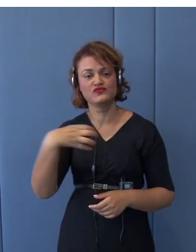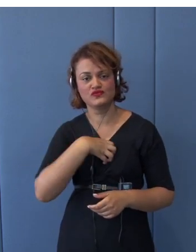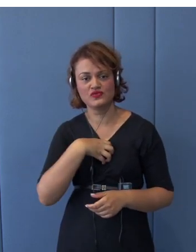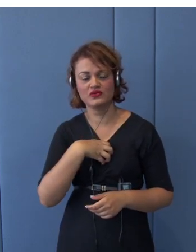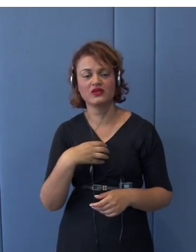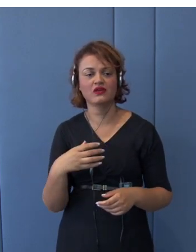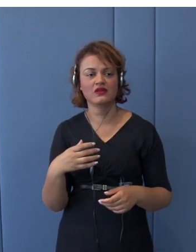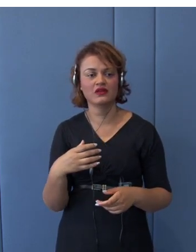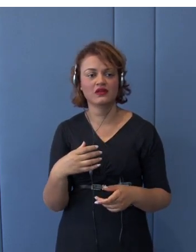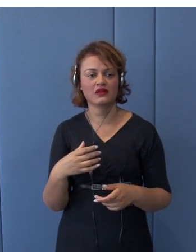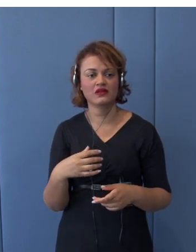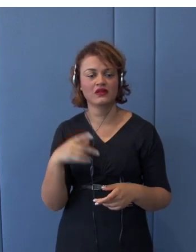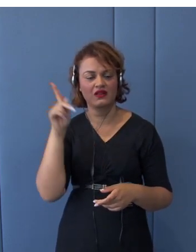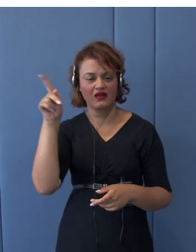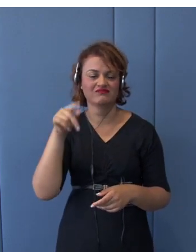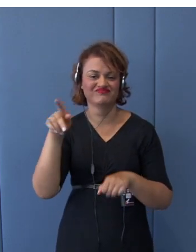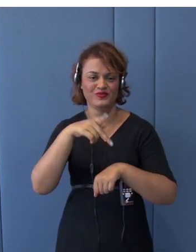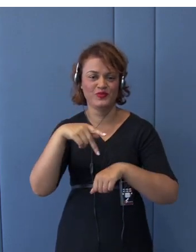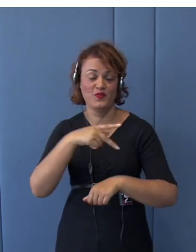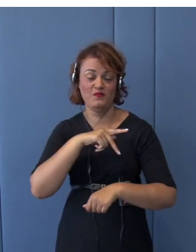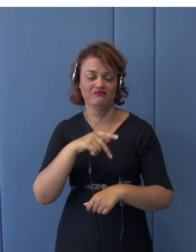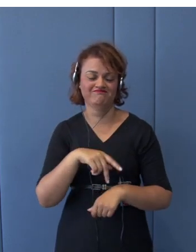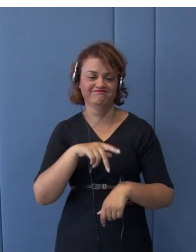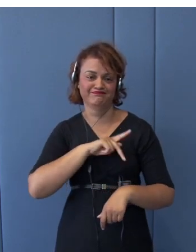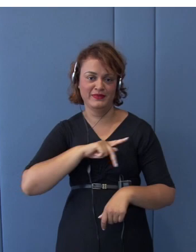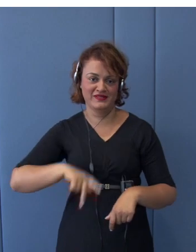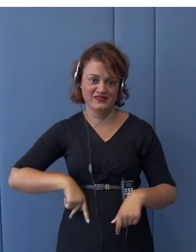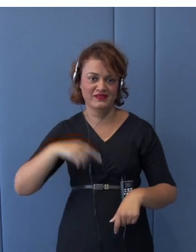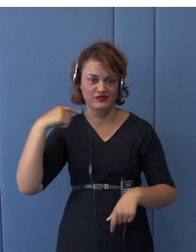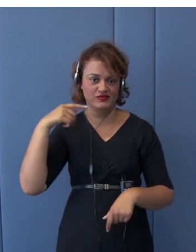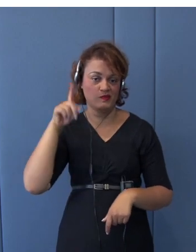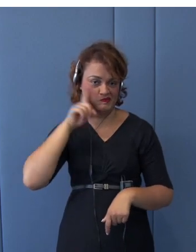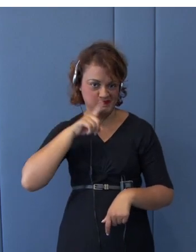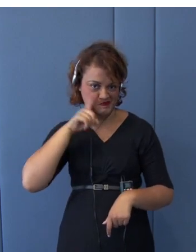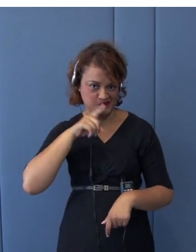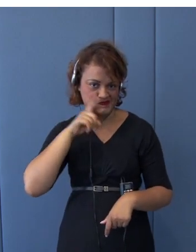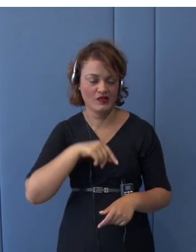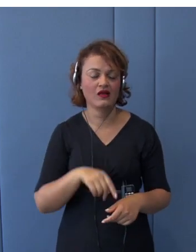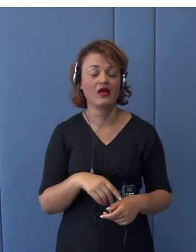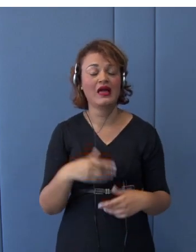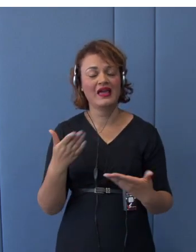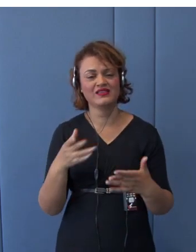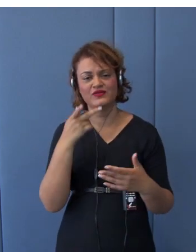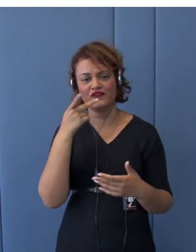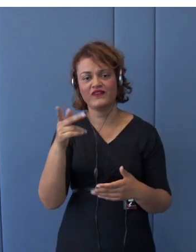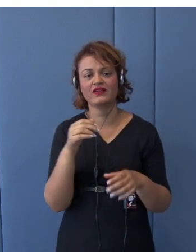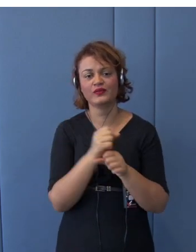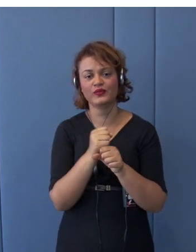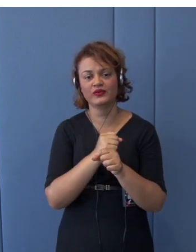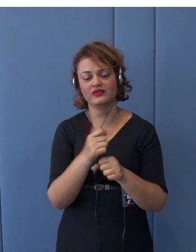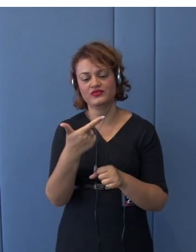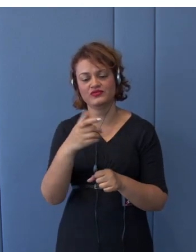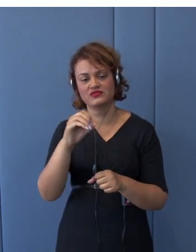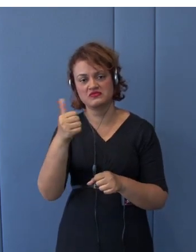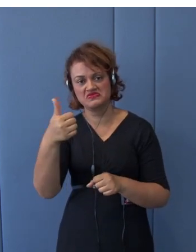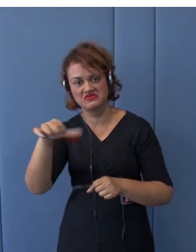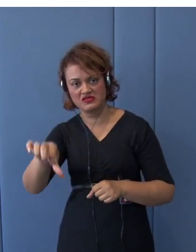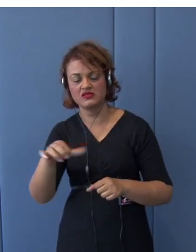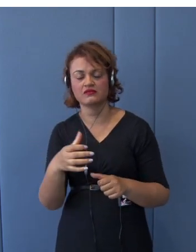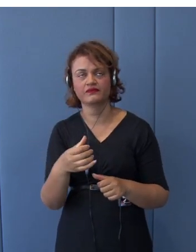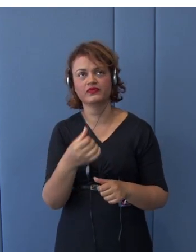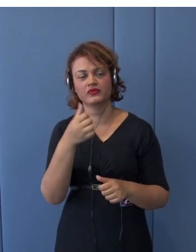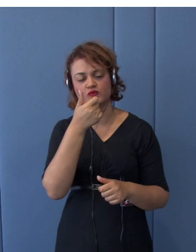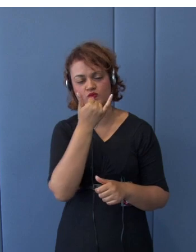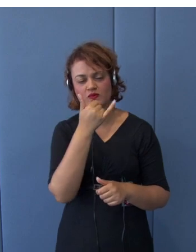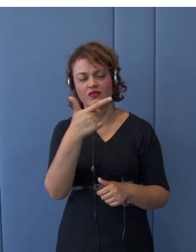this is the famous picture. The Prime Minister then, back in 2016, after knowing the